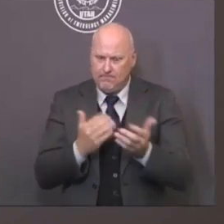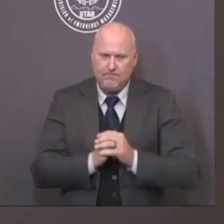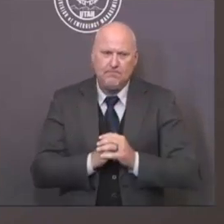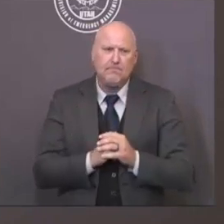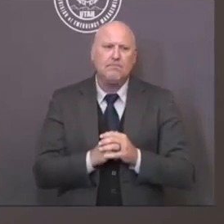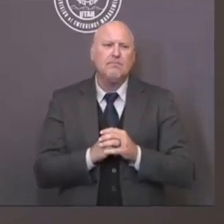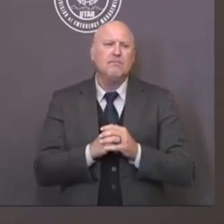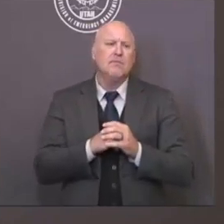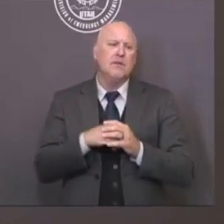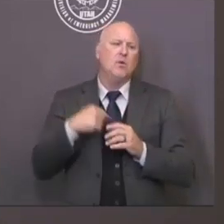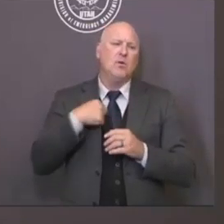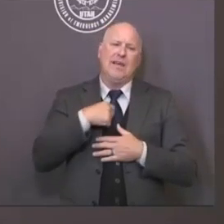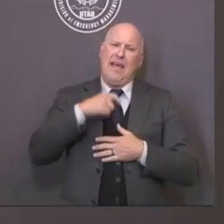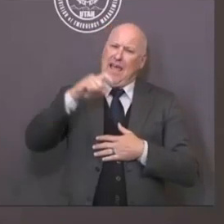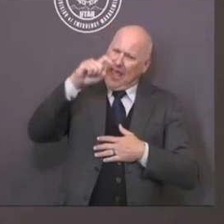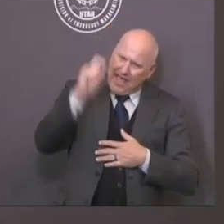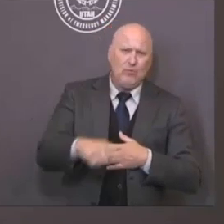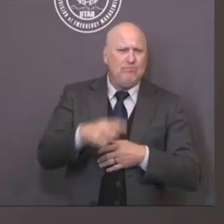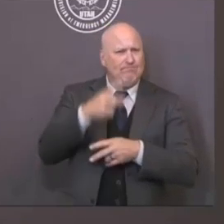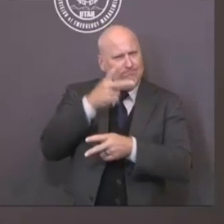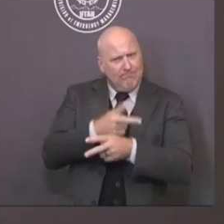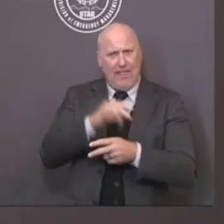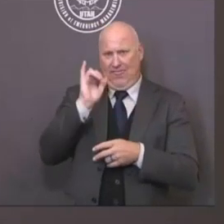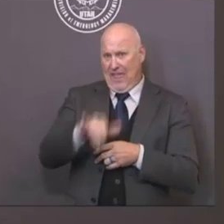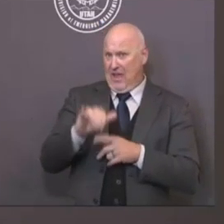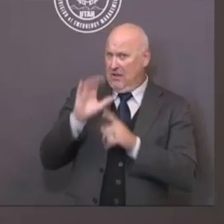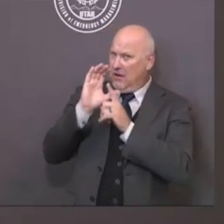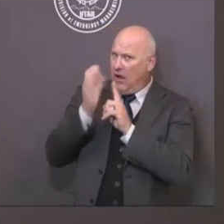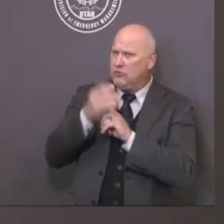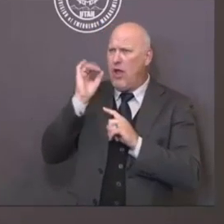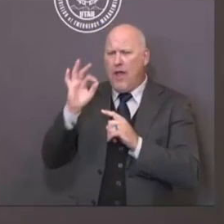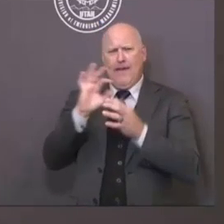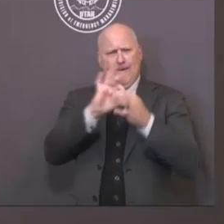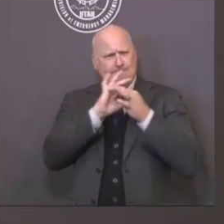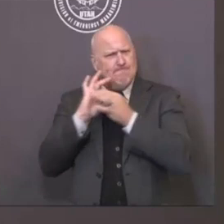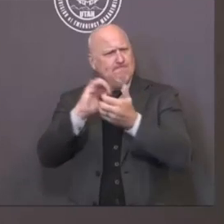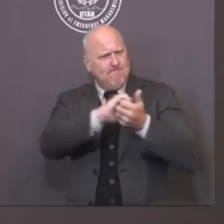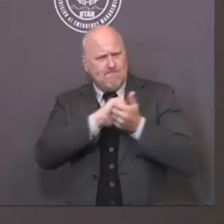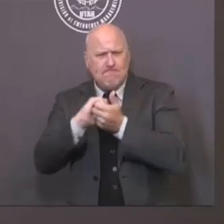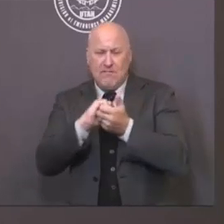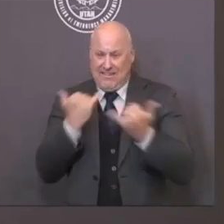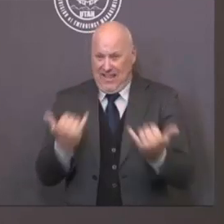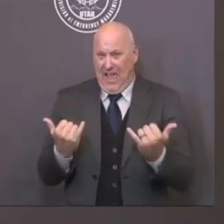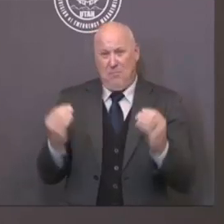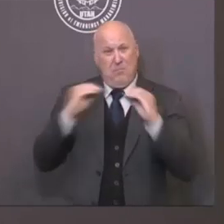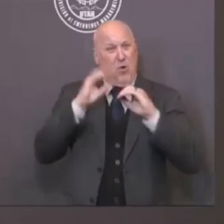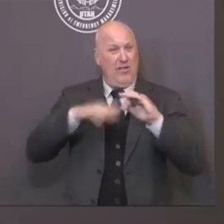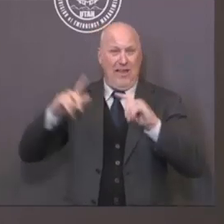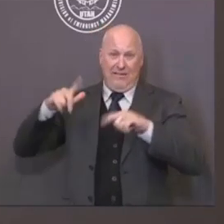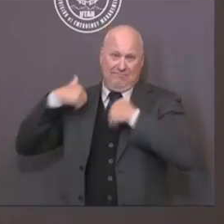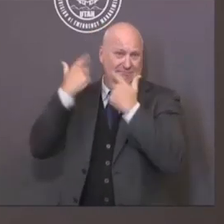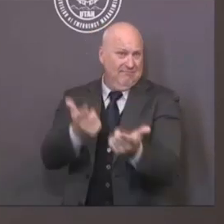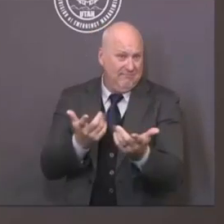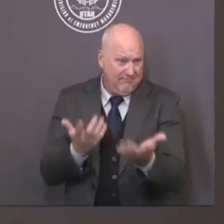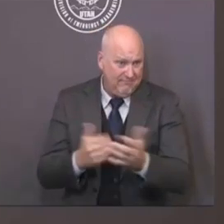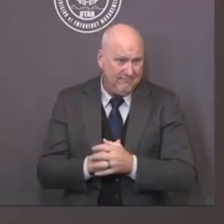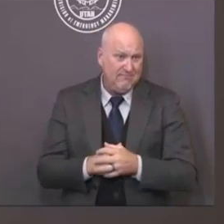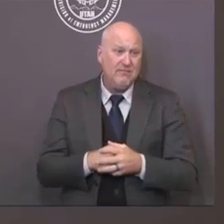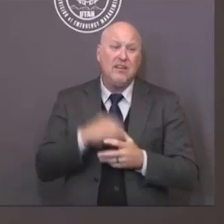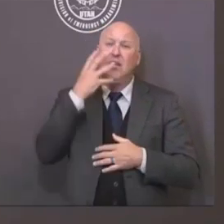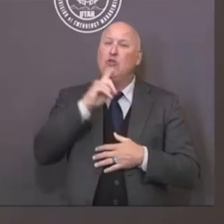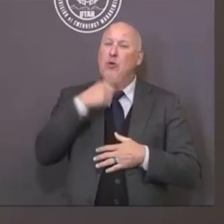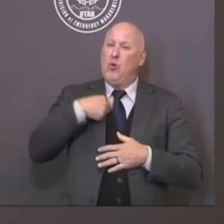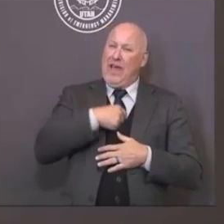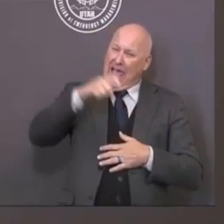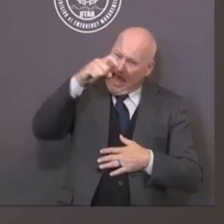more than ever. The ability for us to work together for the common good. The desire for us to, in fact, find ways